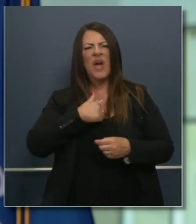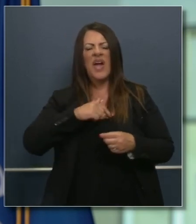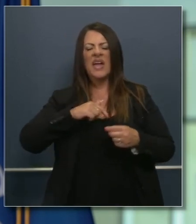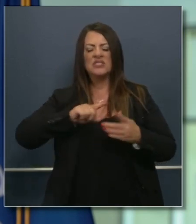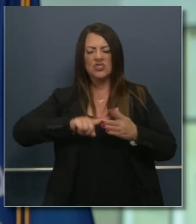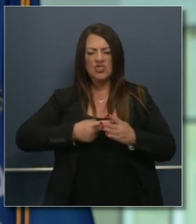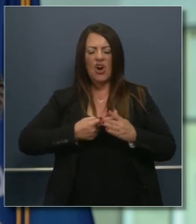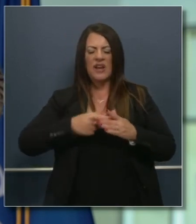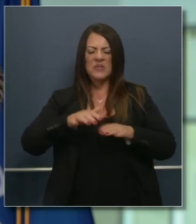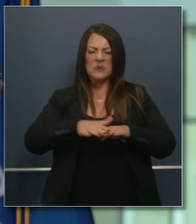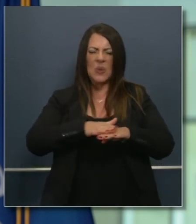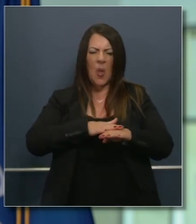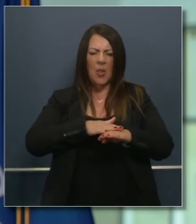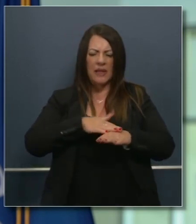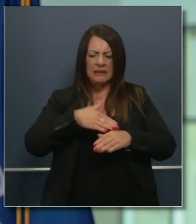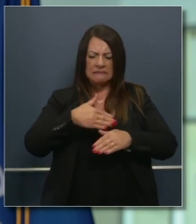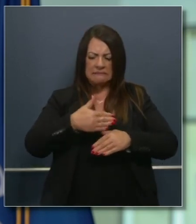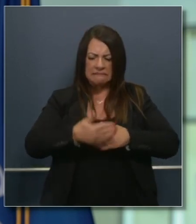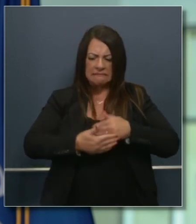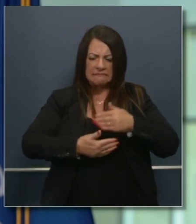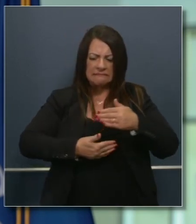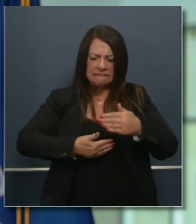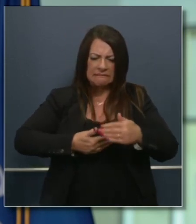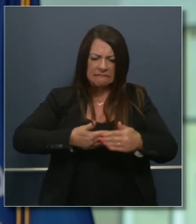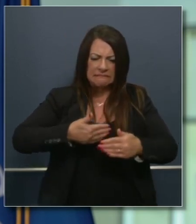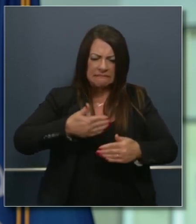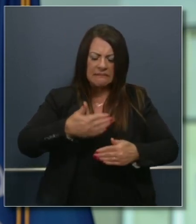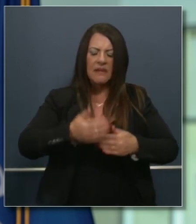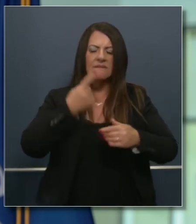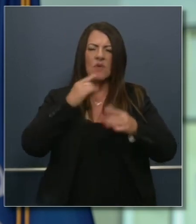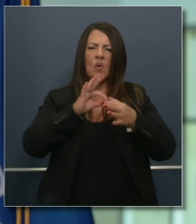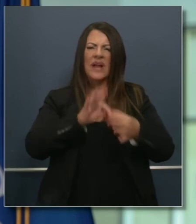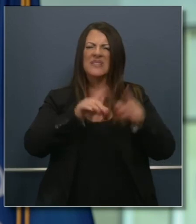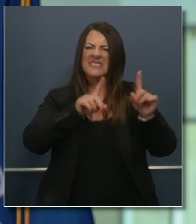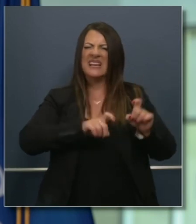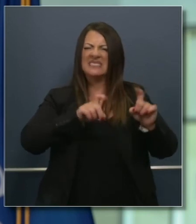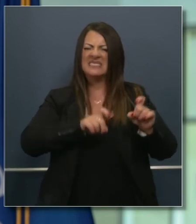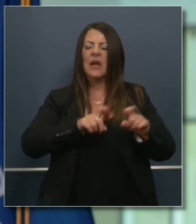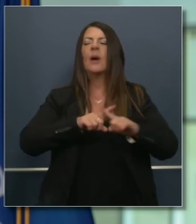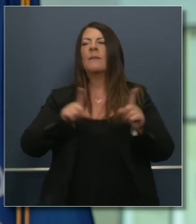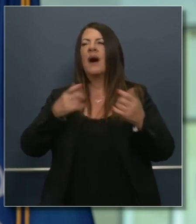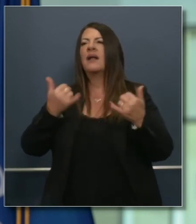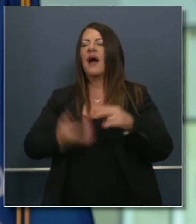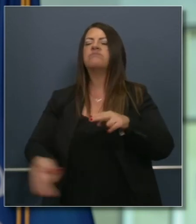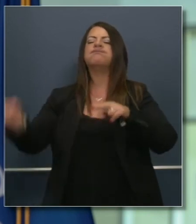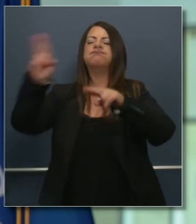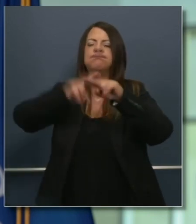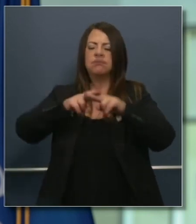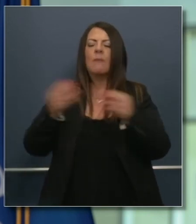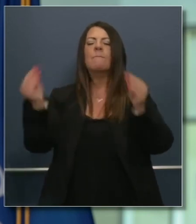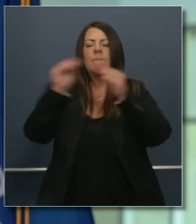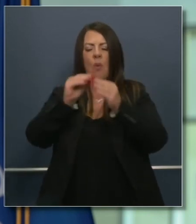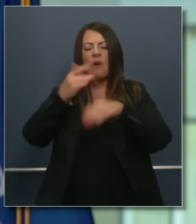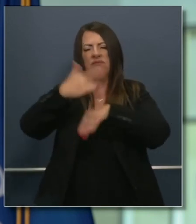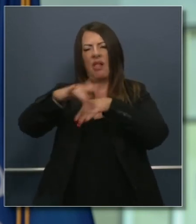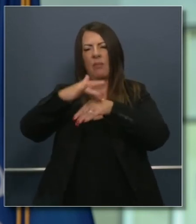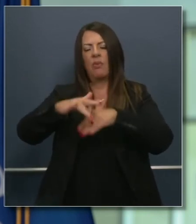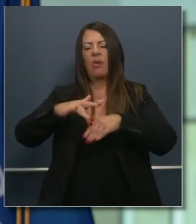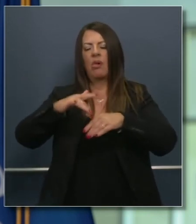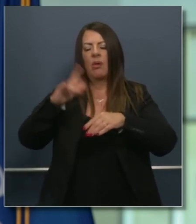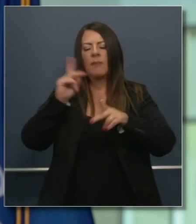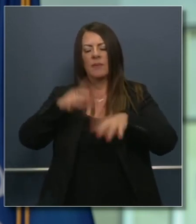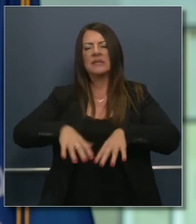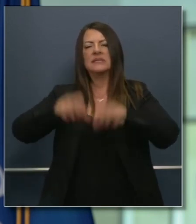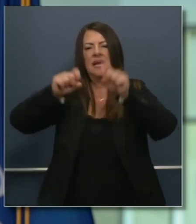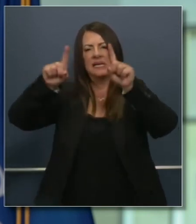otherwise wanted, it's a stubborn start as it relates to testing. You know, we've been able to step up our testing in a meaningful way.